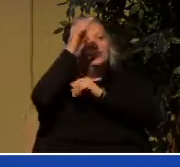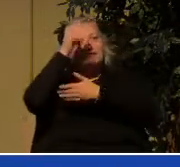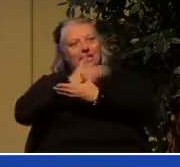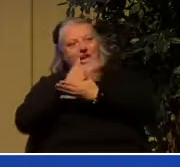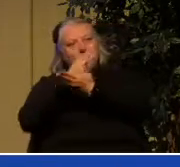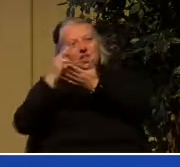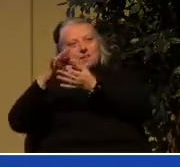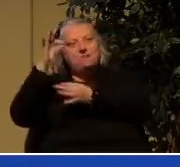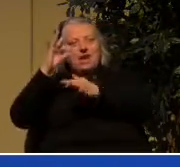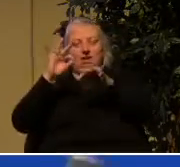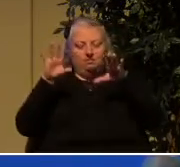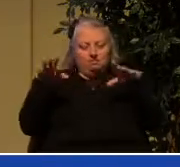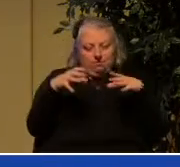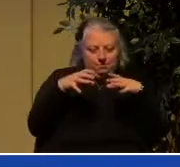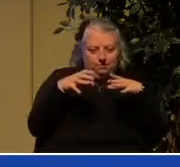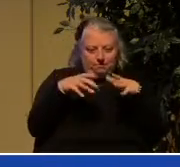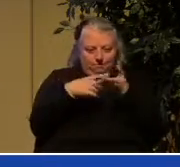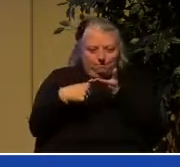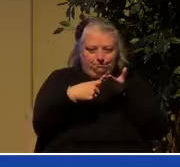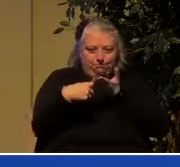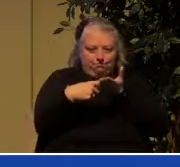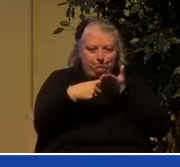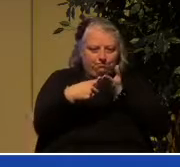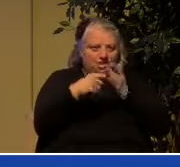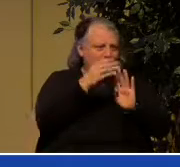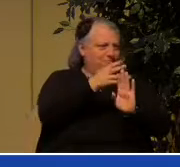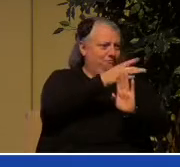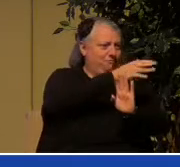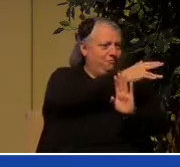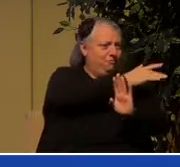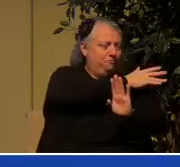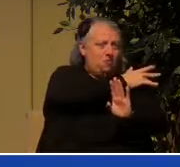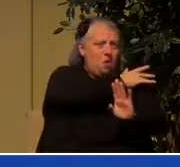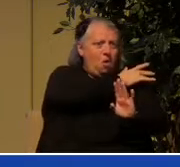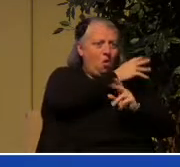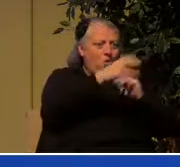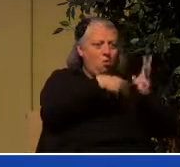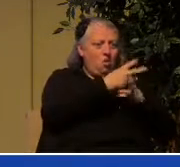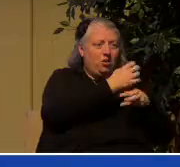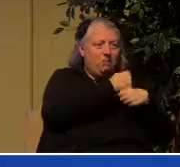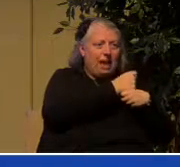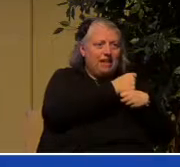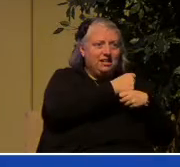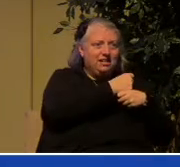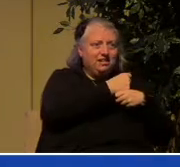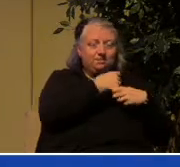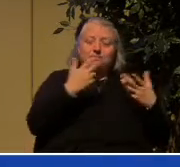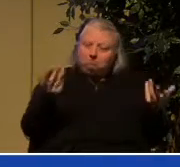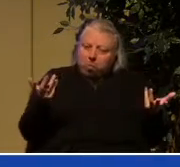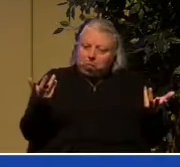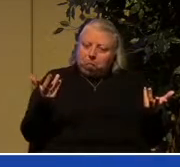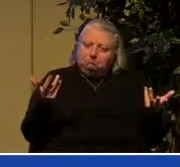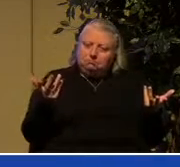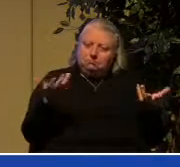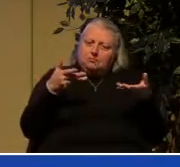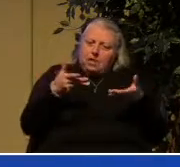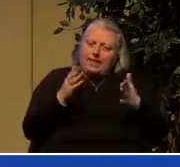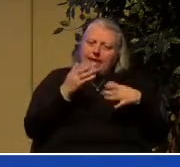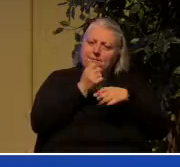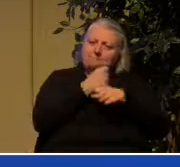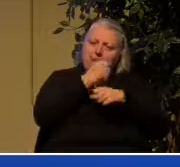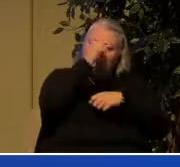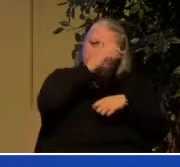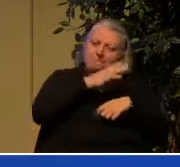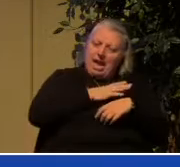in heaven long before any of this happened and they said let us make man in our image and our likeness we